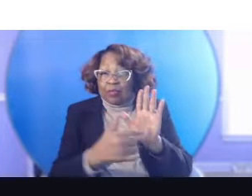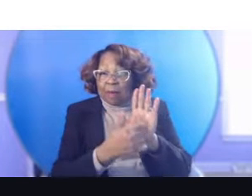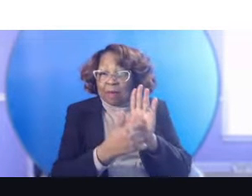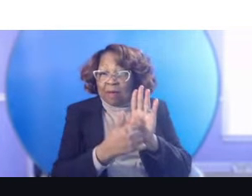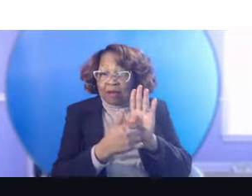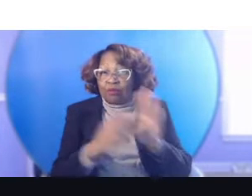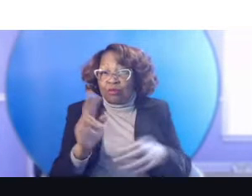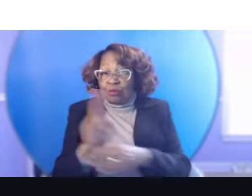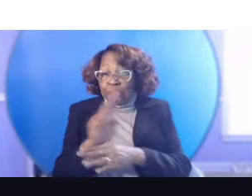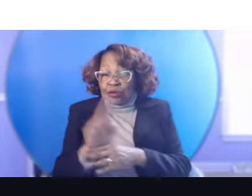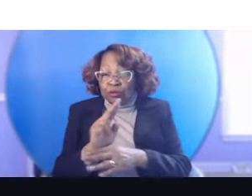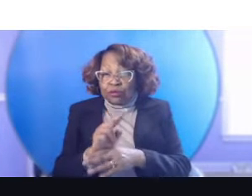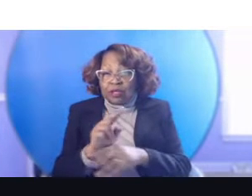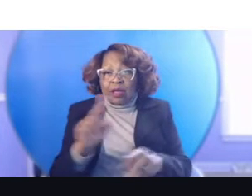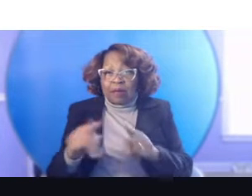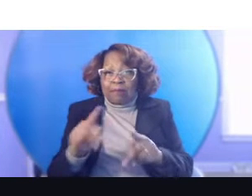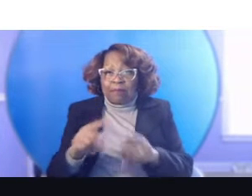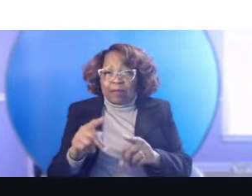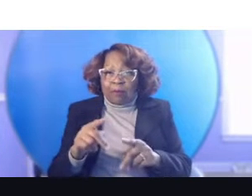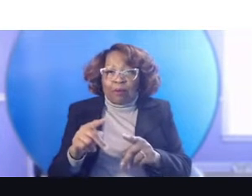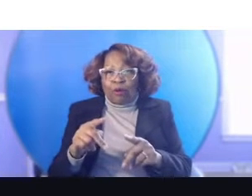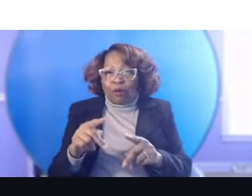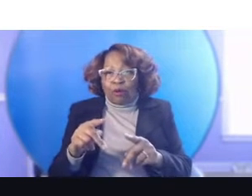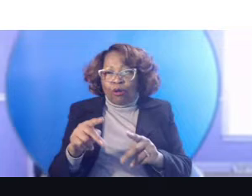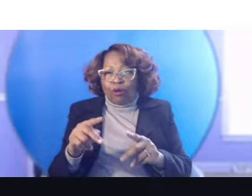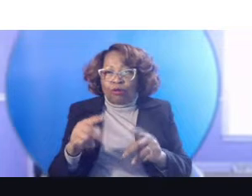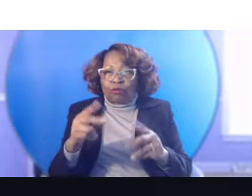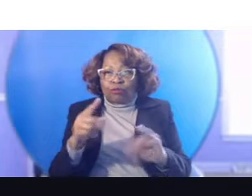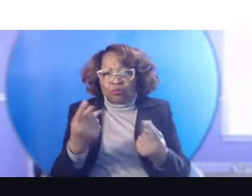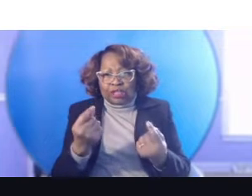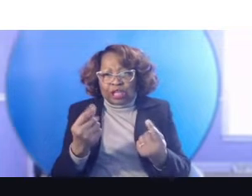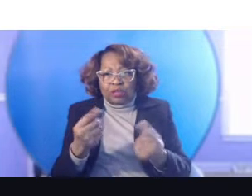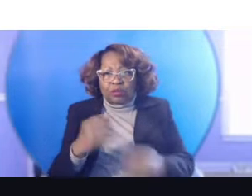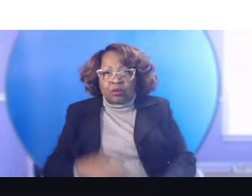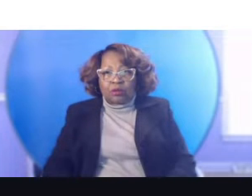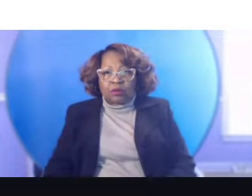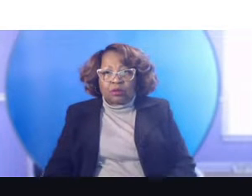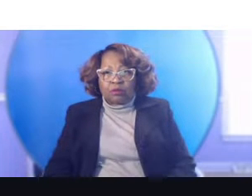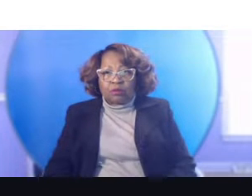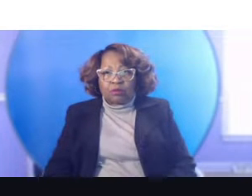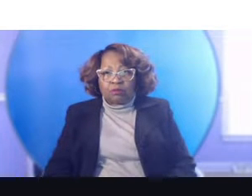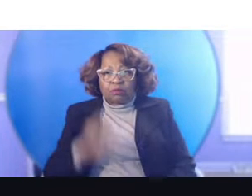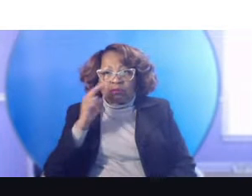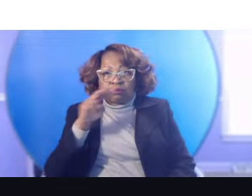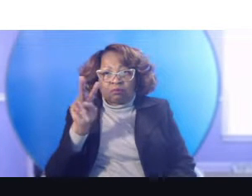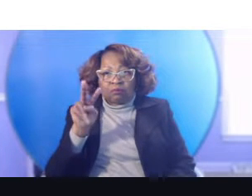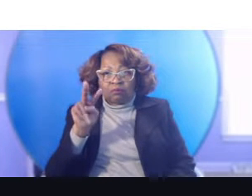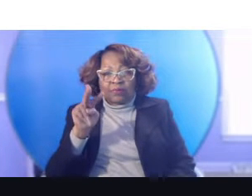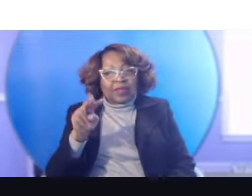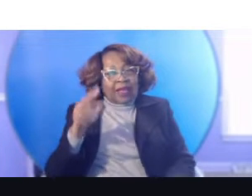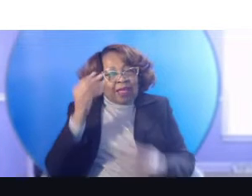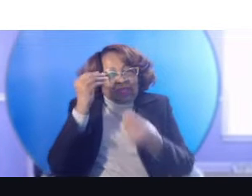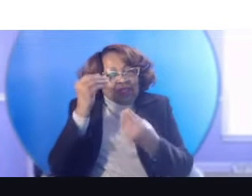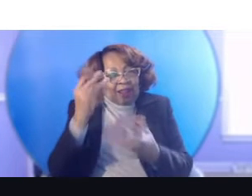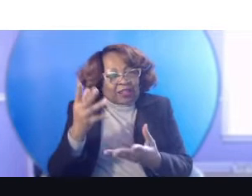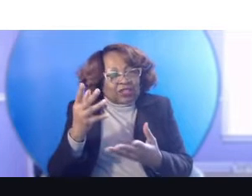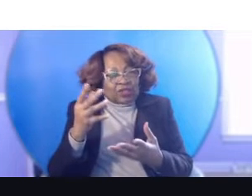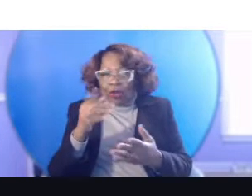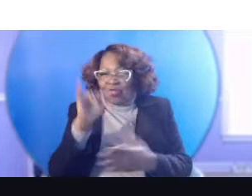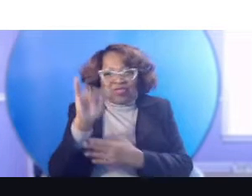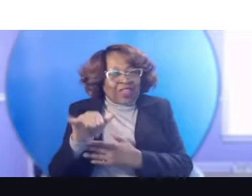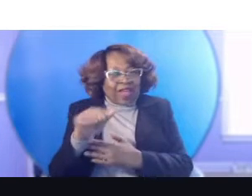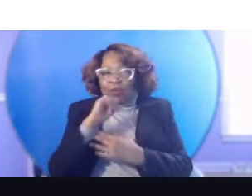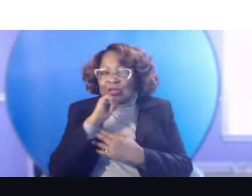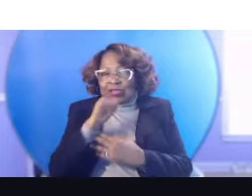after people gave us, uh, the blank stare and let us know that that wasn't what they wanted to do at all.